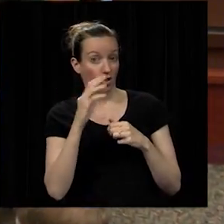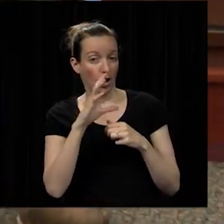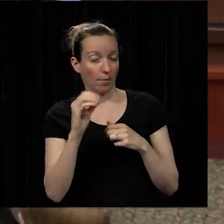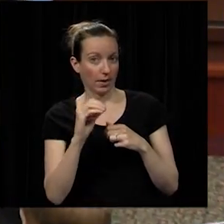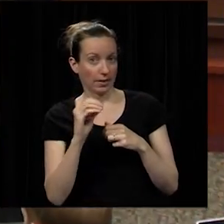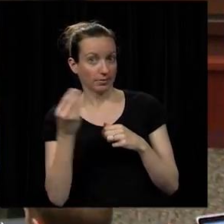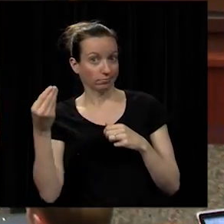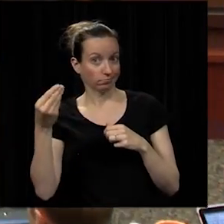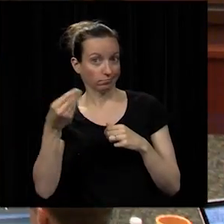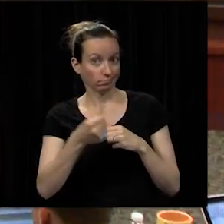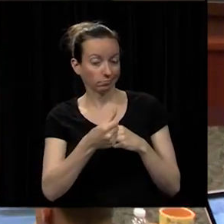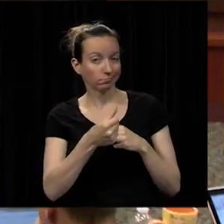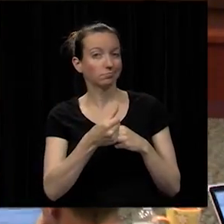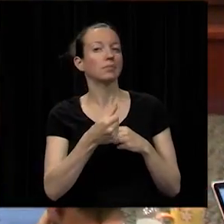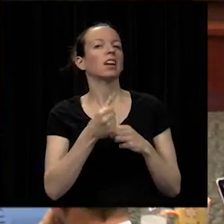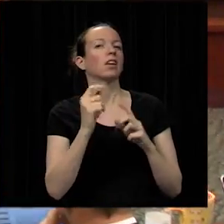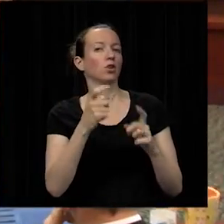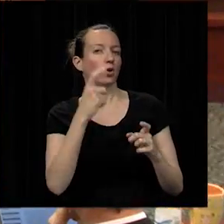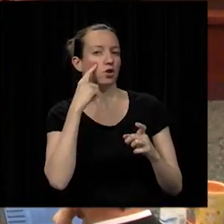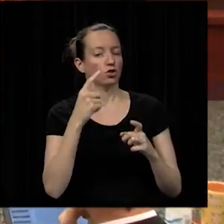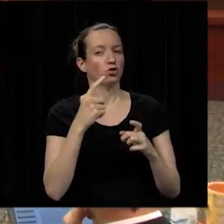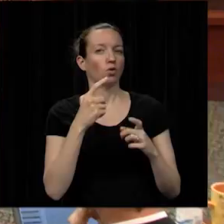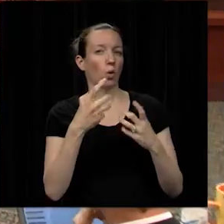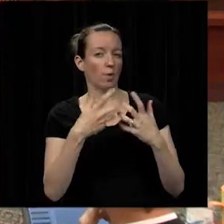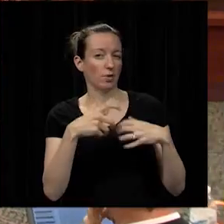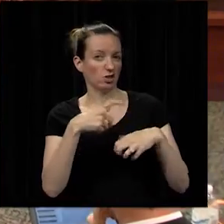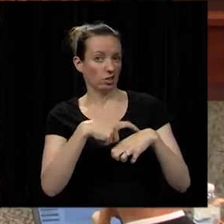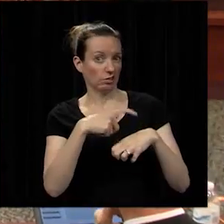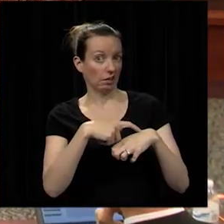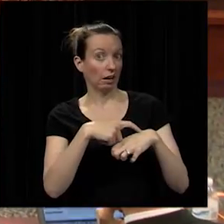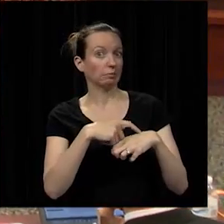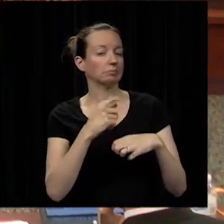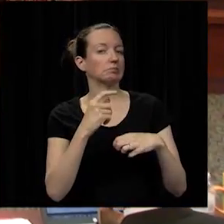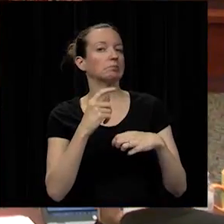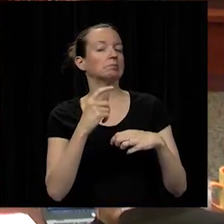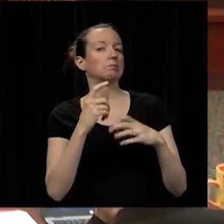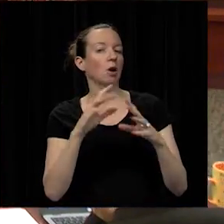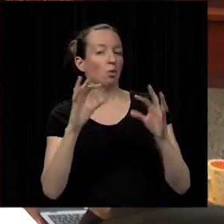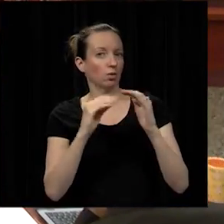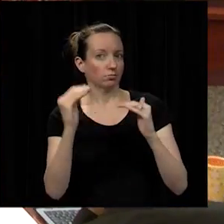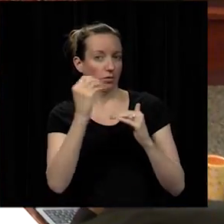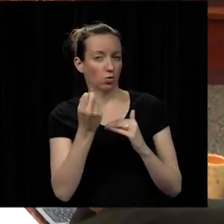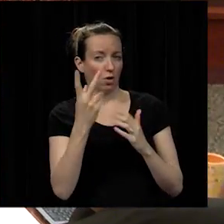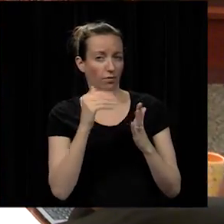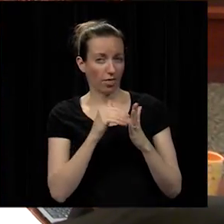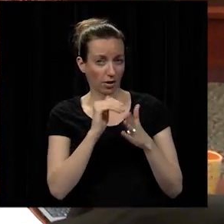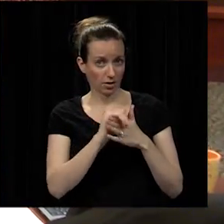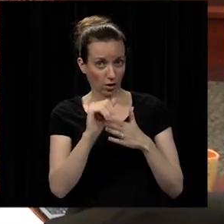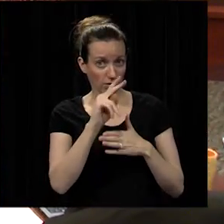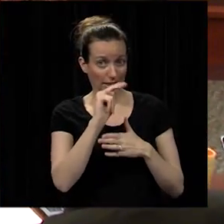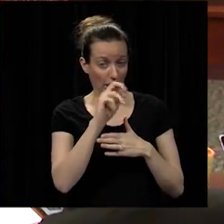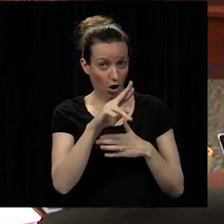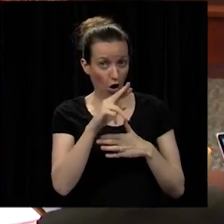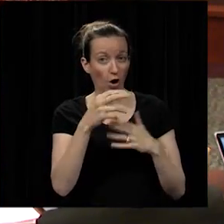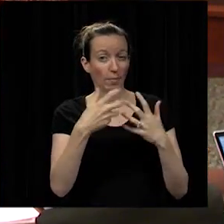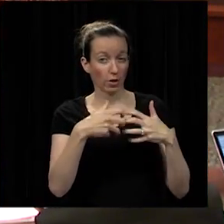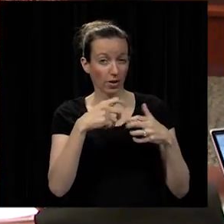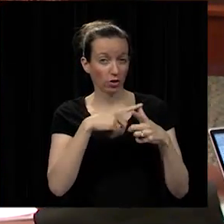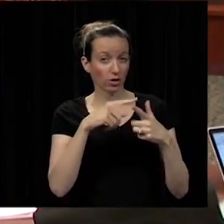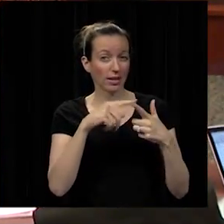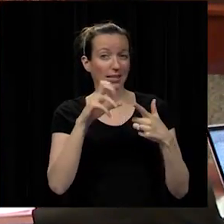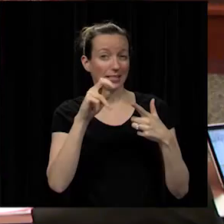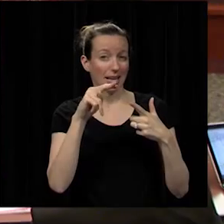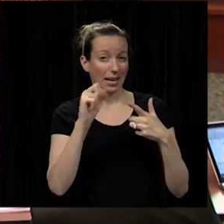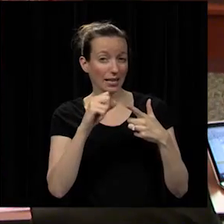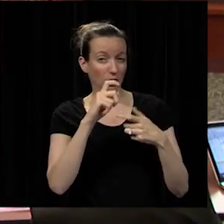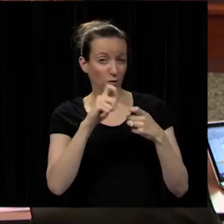in kind donations of machine time valued at more than twelve thousand dollars the companies are cnr manufacturing ncs precision manufacturing